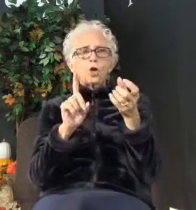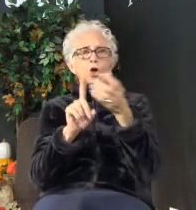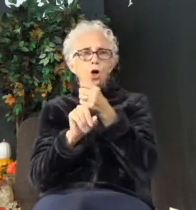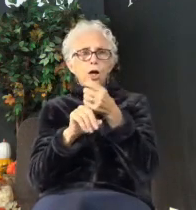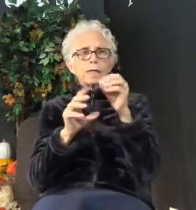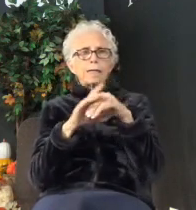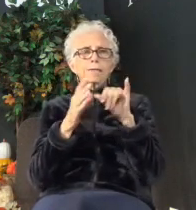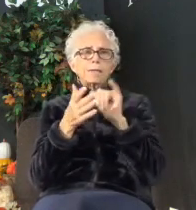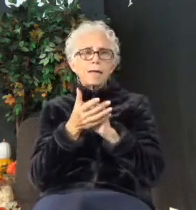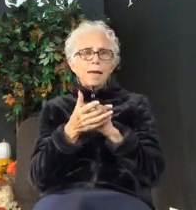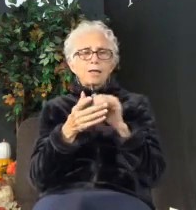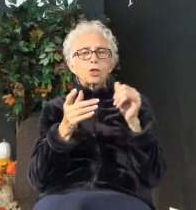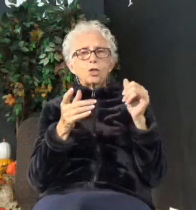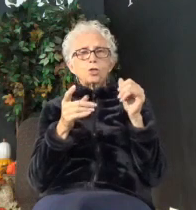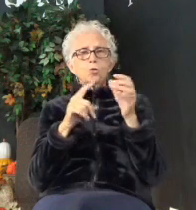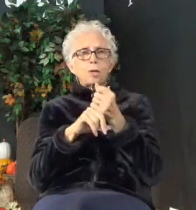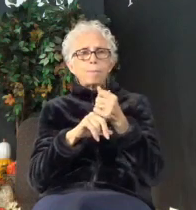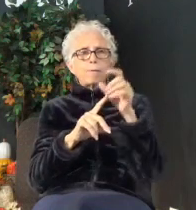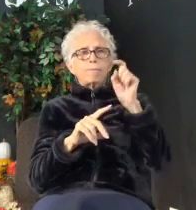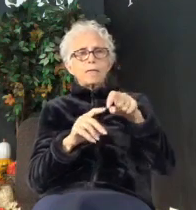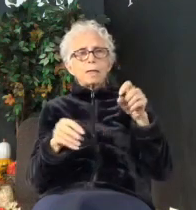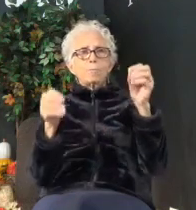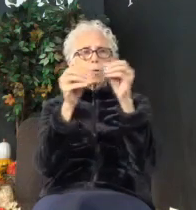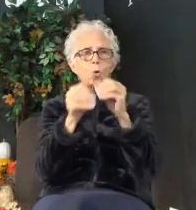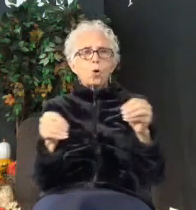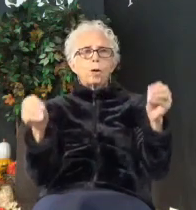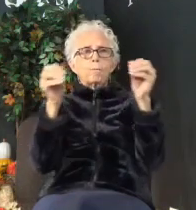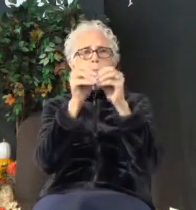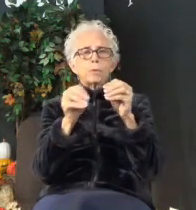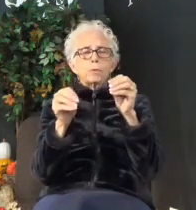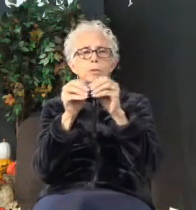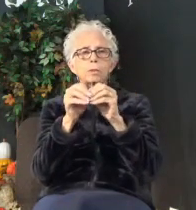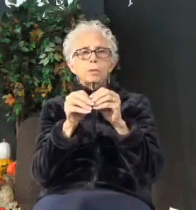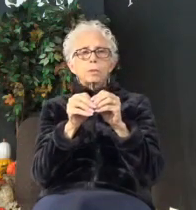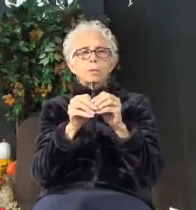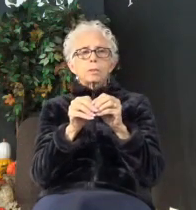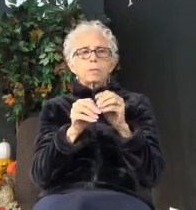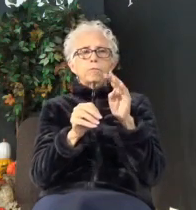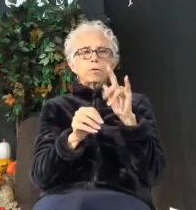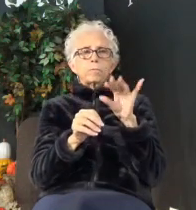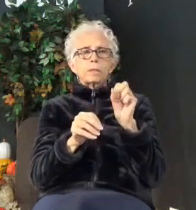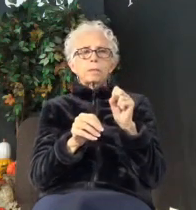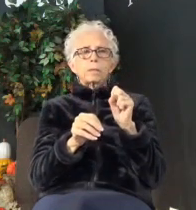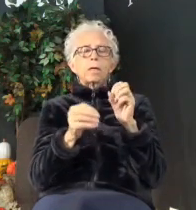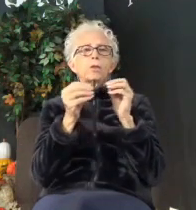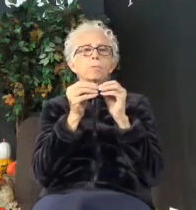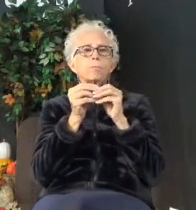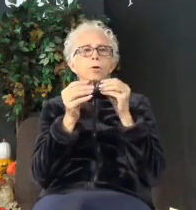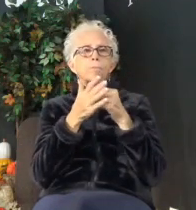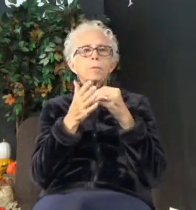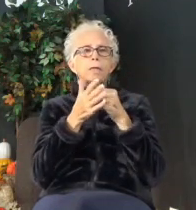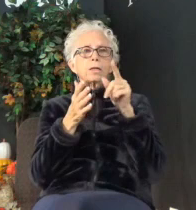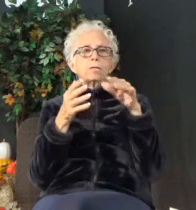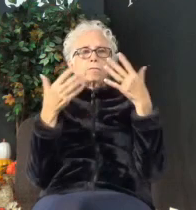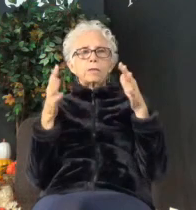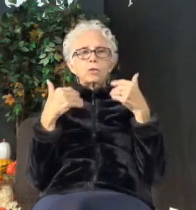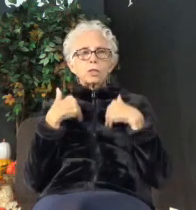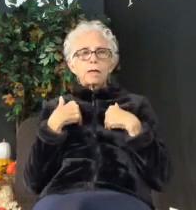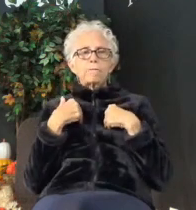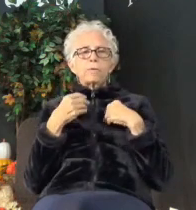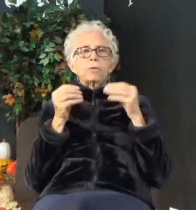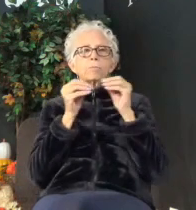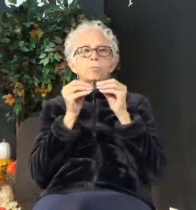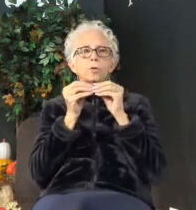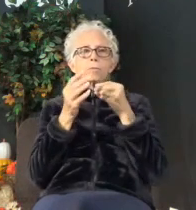that trap of needing more. A study by Forbes magazine revealed that the more money you have, the more money you need.